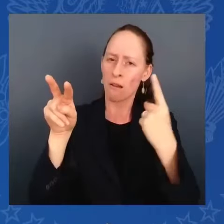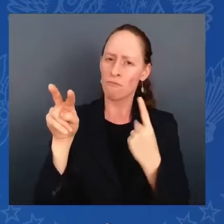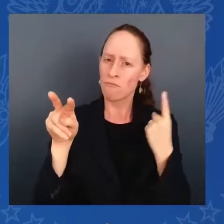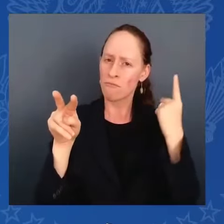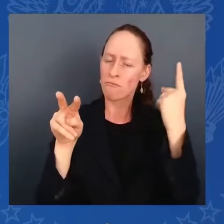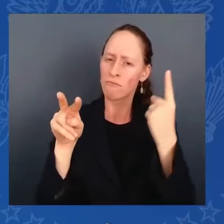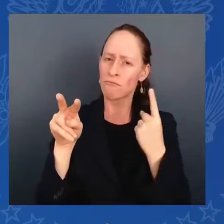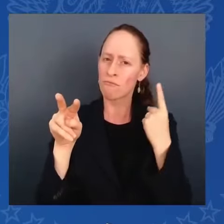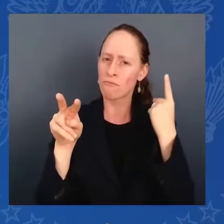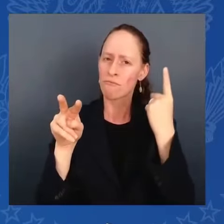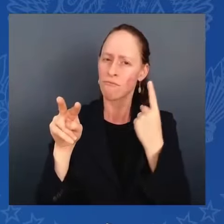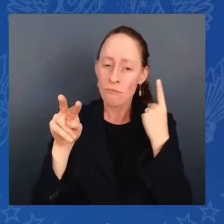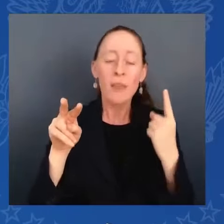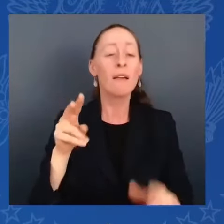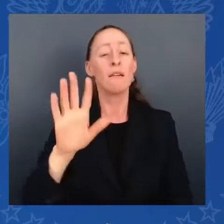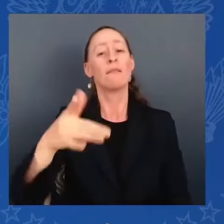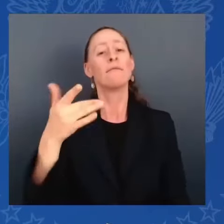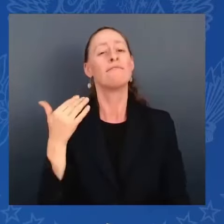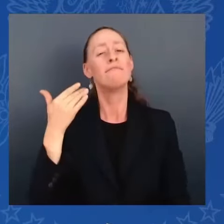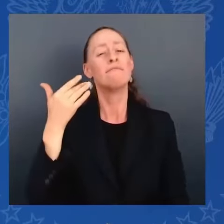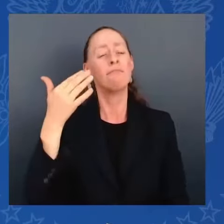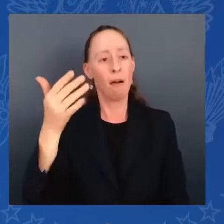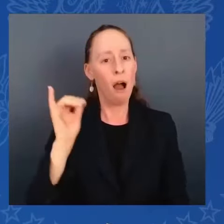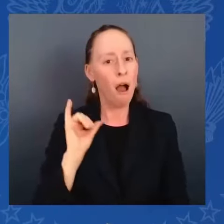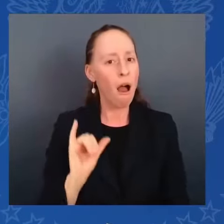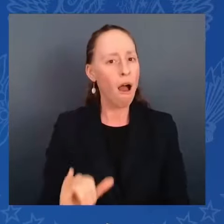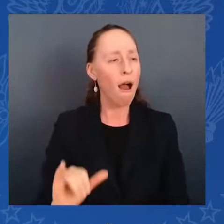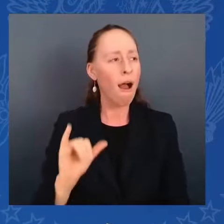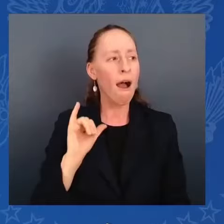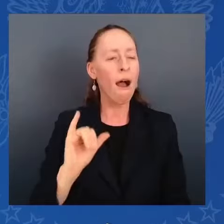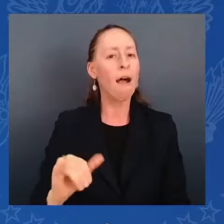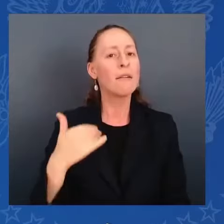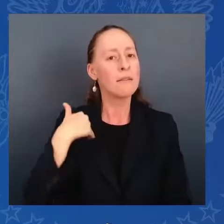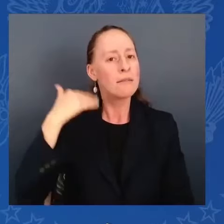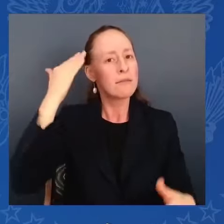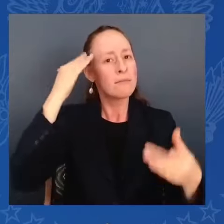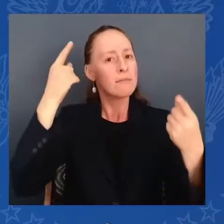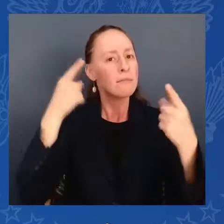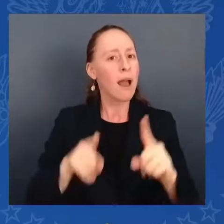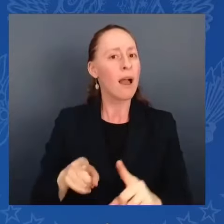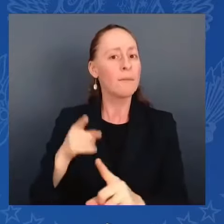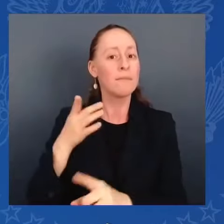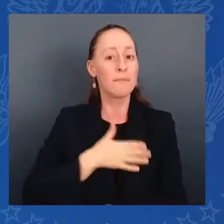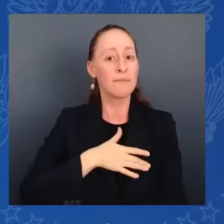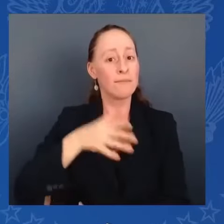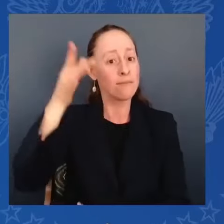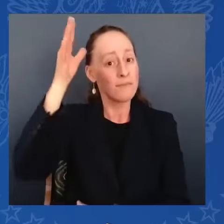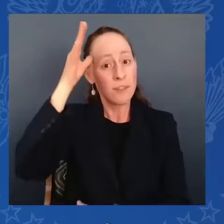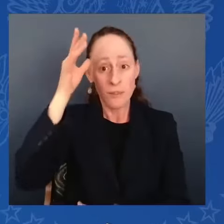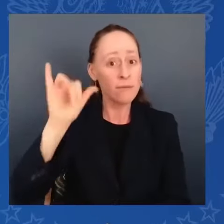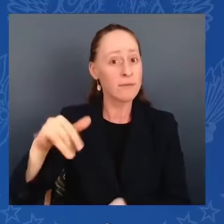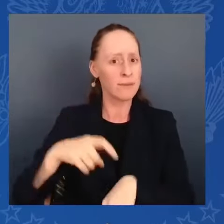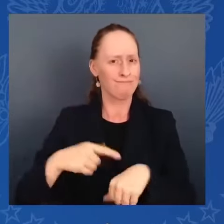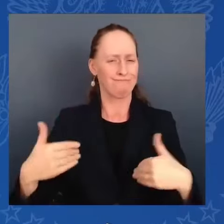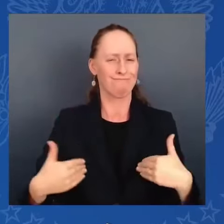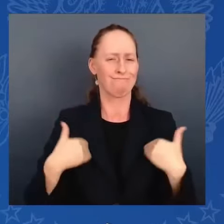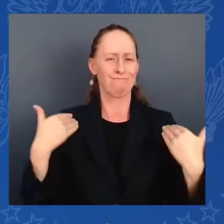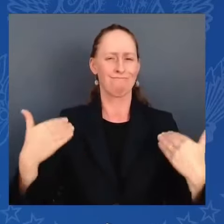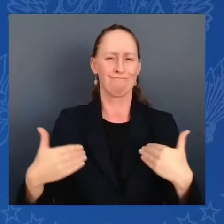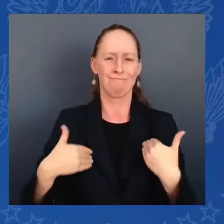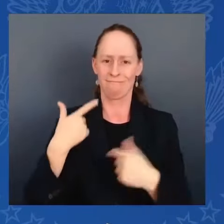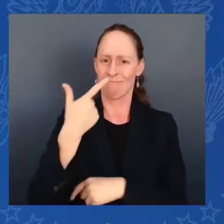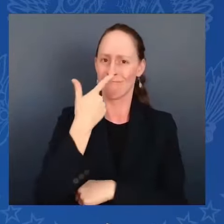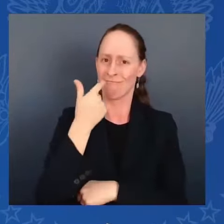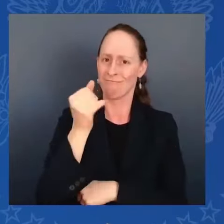At 17 years old, my father decided he wanted to fight in World War II. But he was too young to